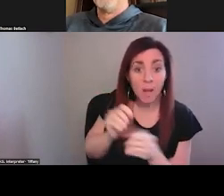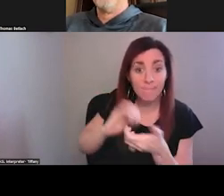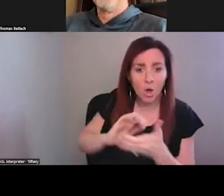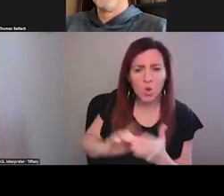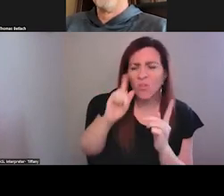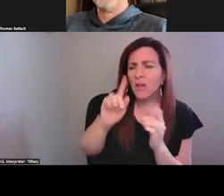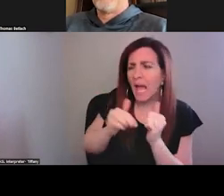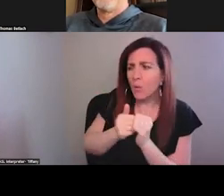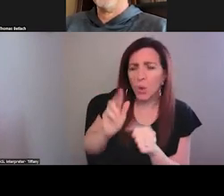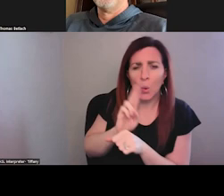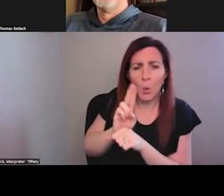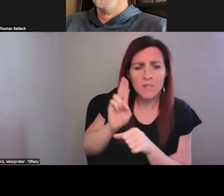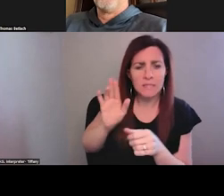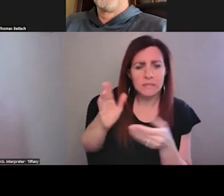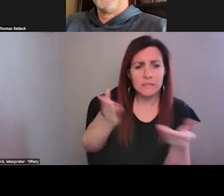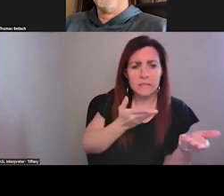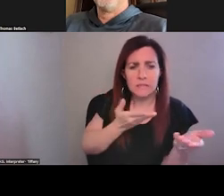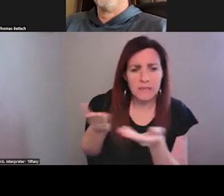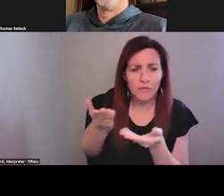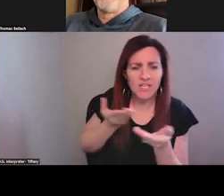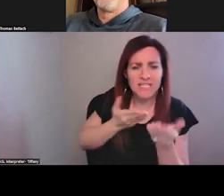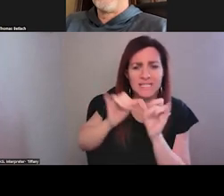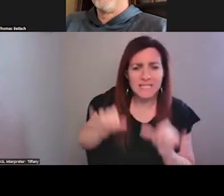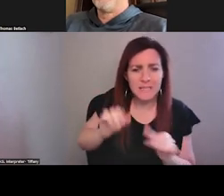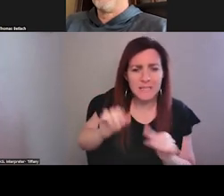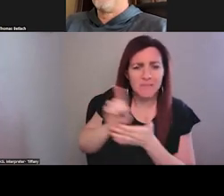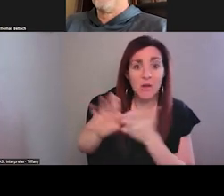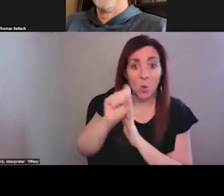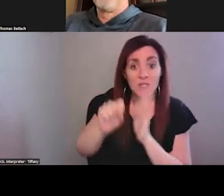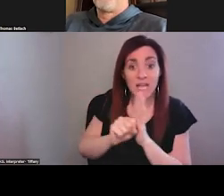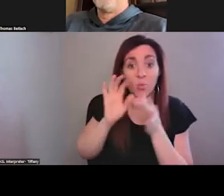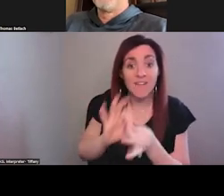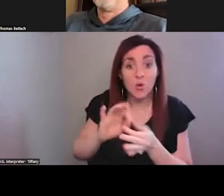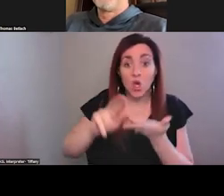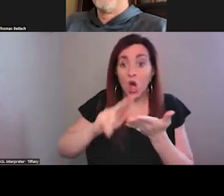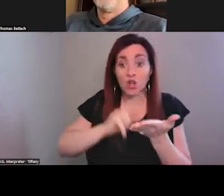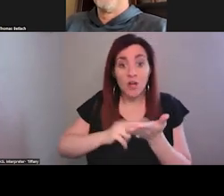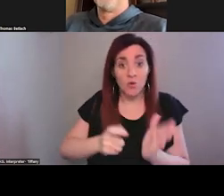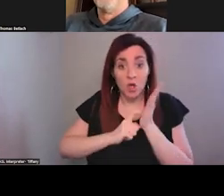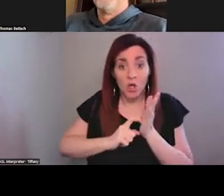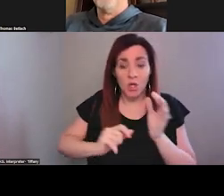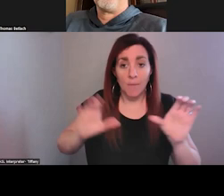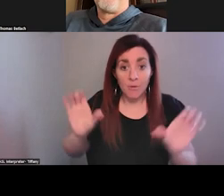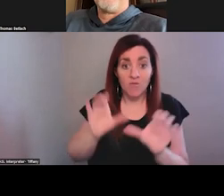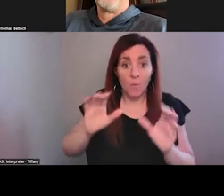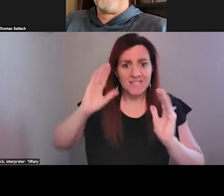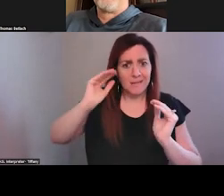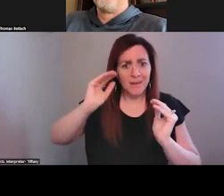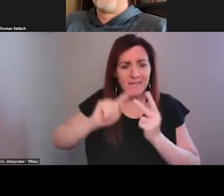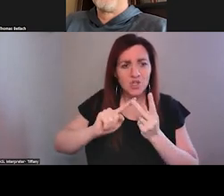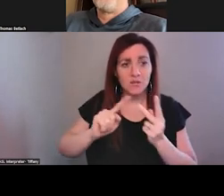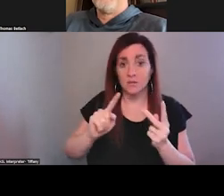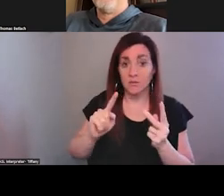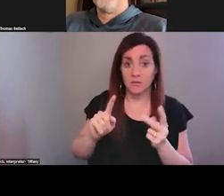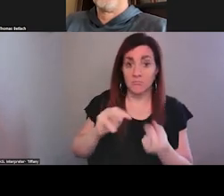leverage the delivery system design in your state in terms of contracting requirements, performance expectations, with the providers out